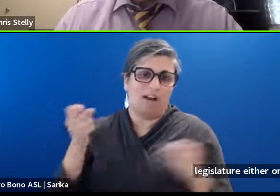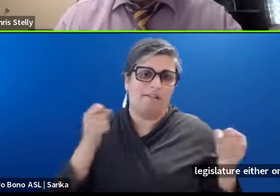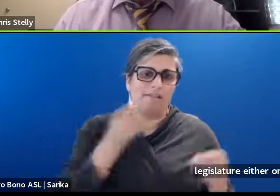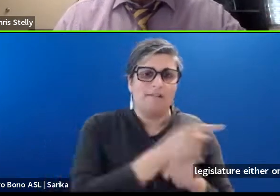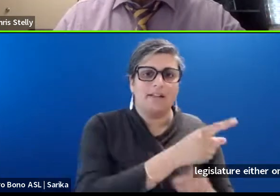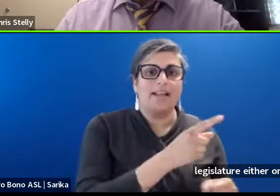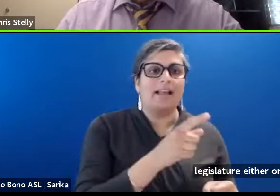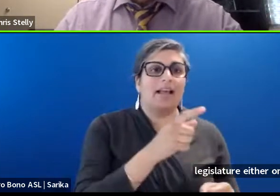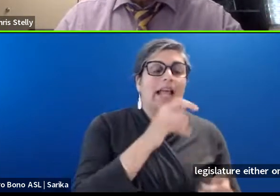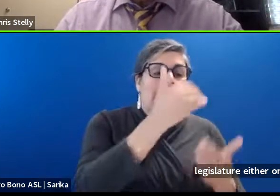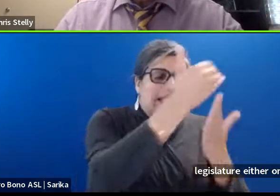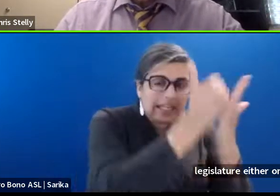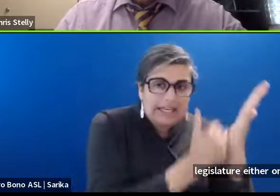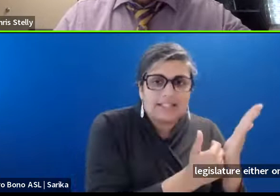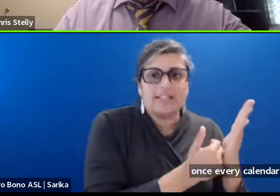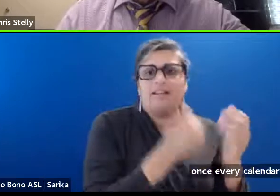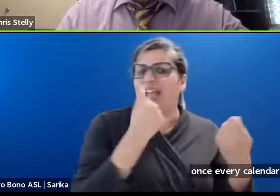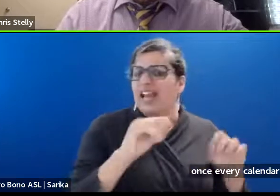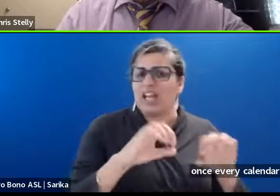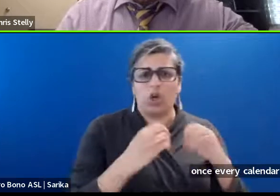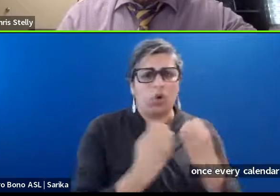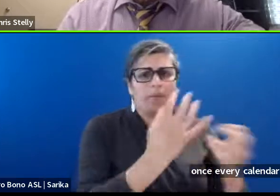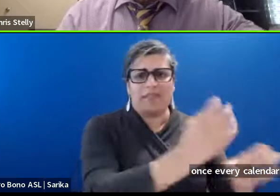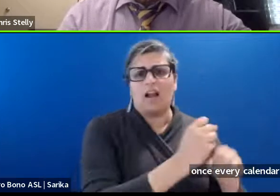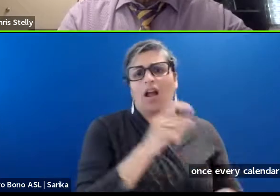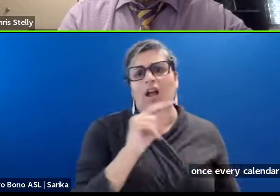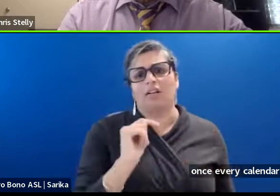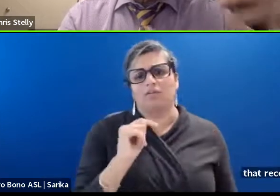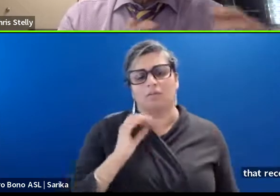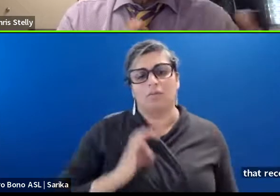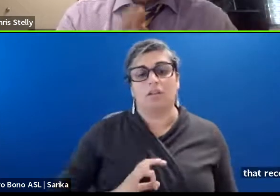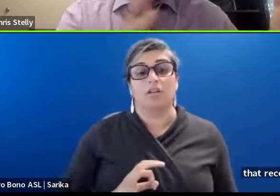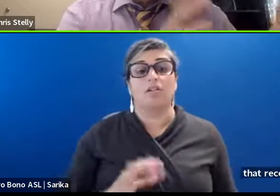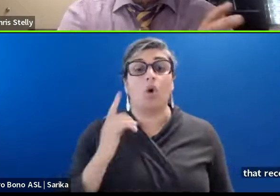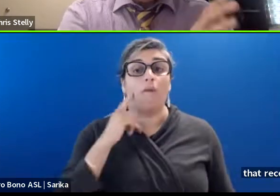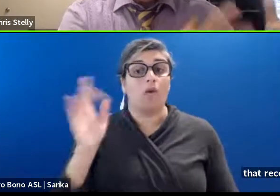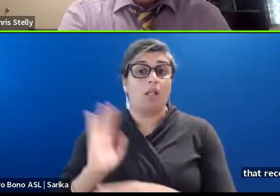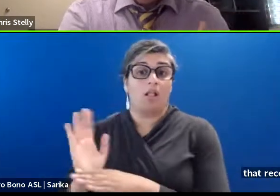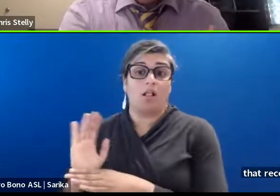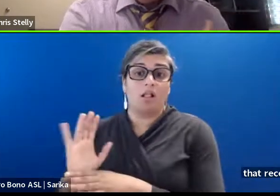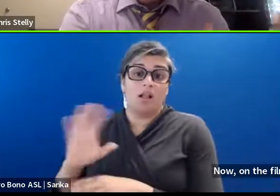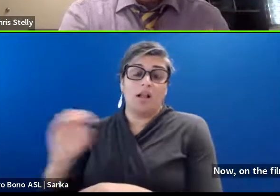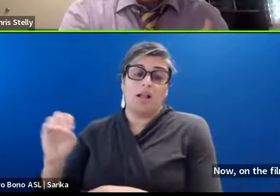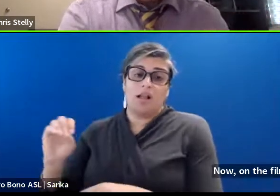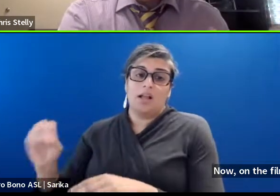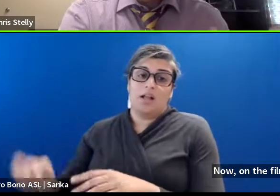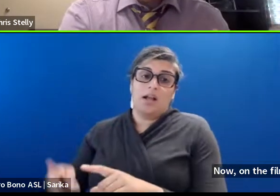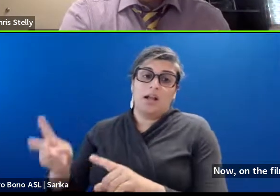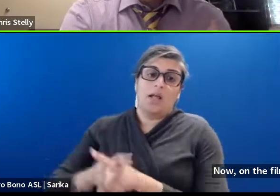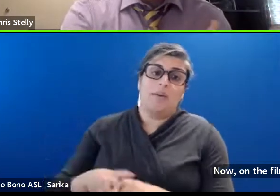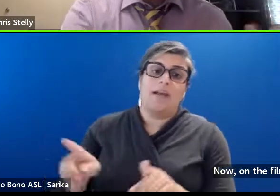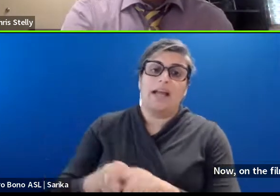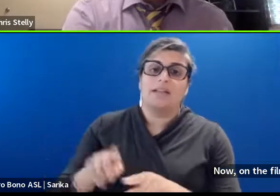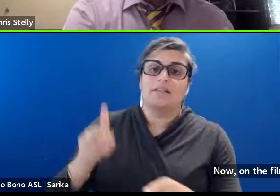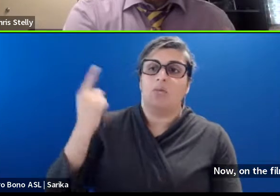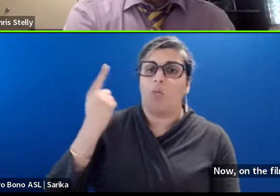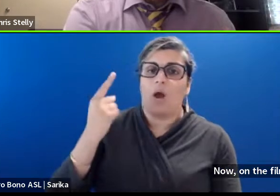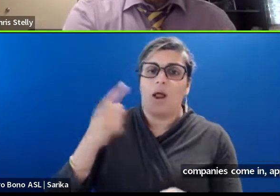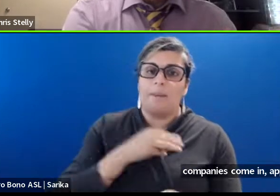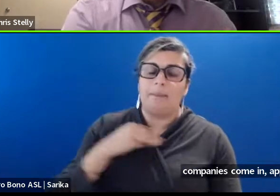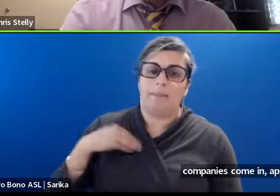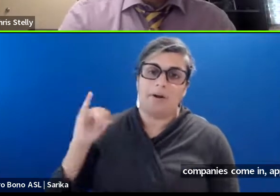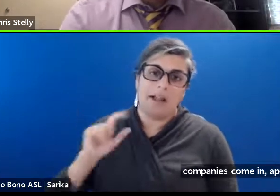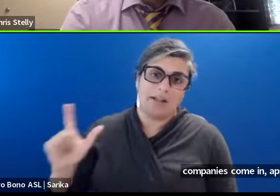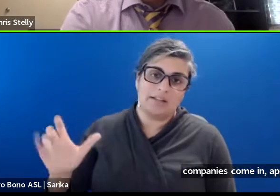credit. Now on the film side, most of the companies come in, apply under a single member LLC, which